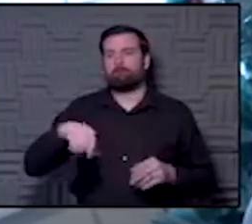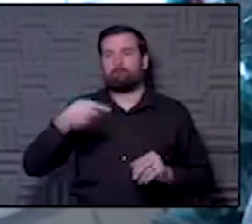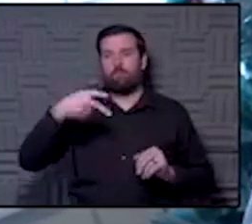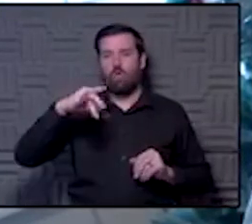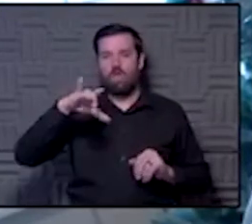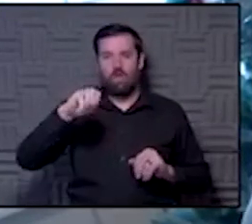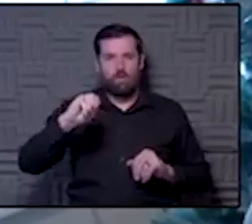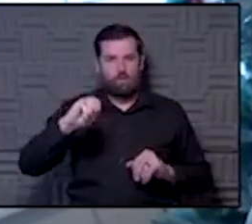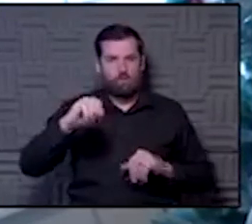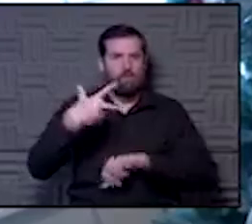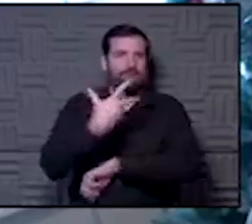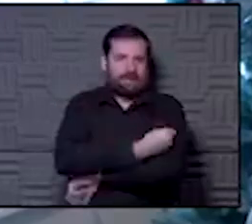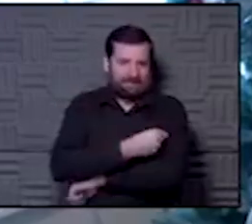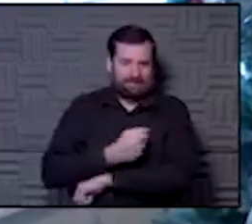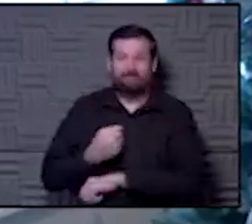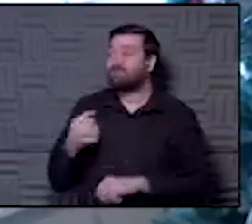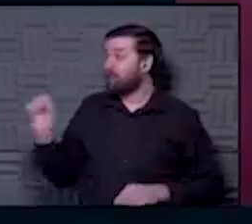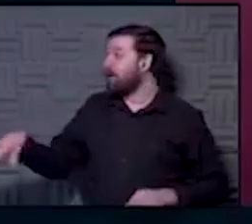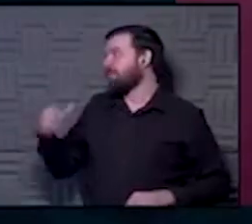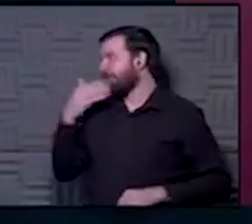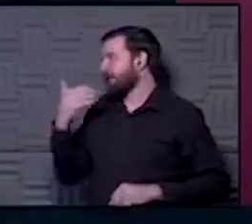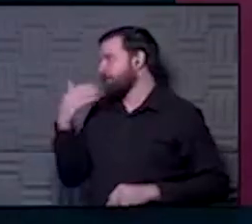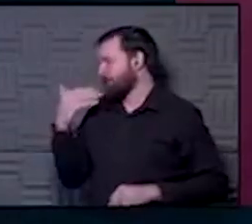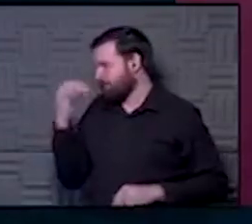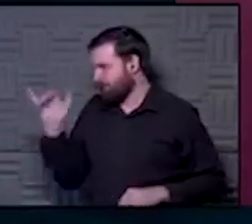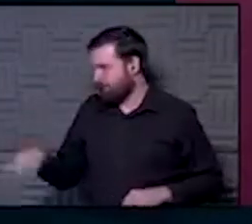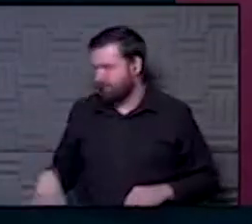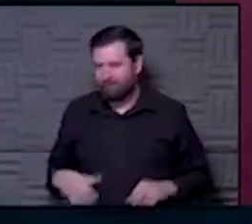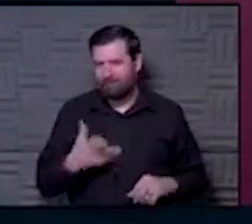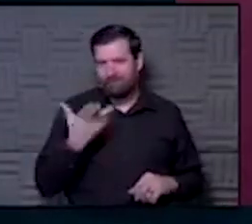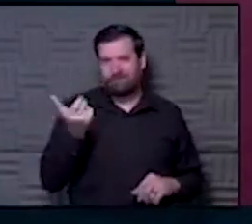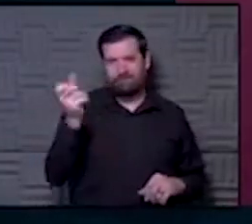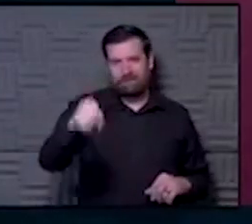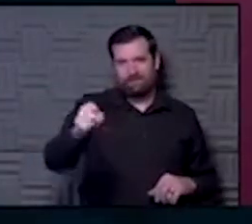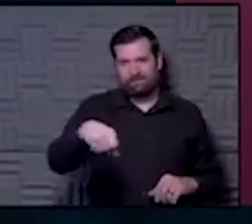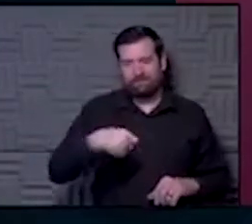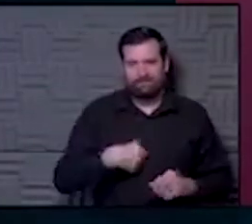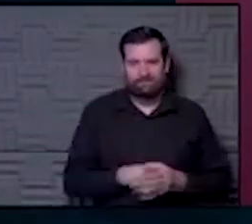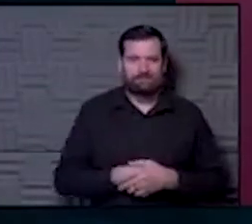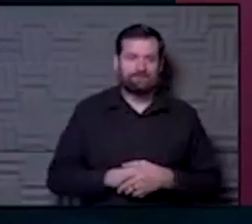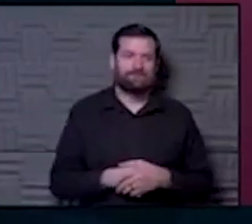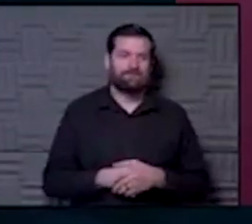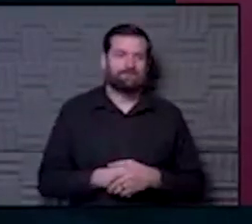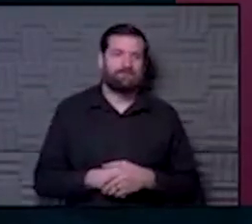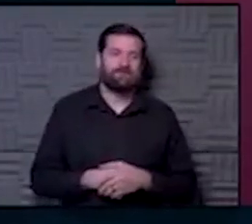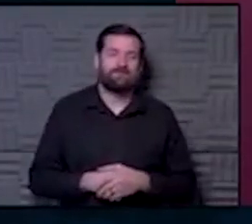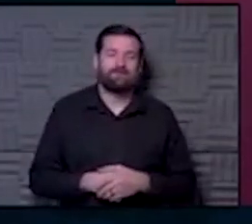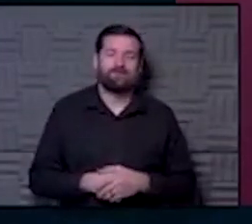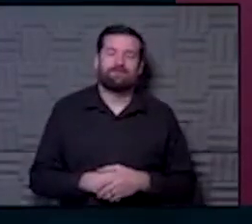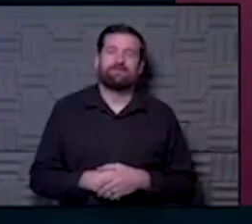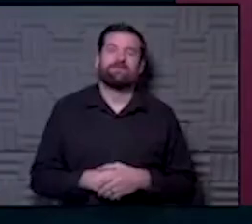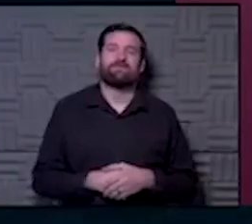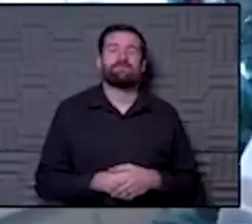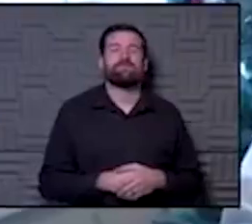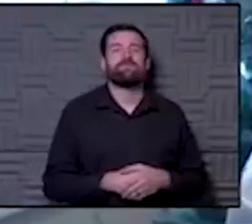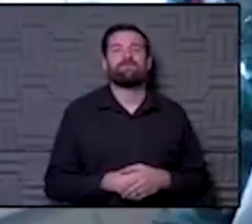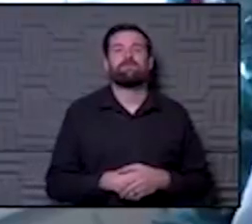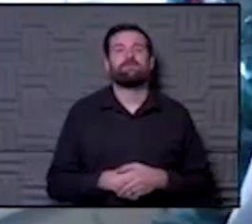you might, too. You know, it was an entirely different audience back then. So,